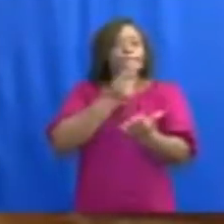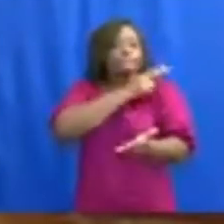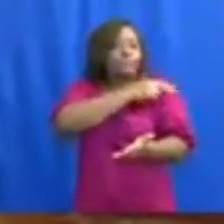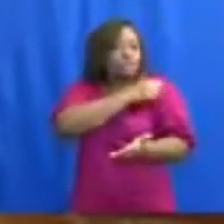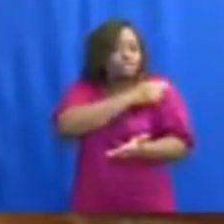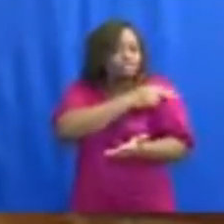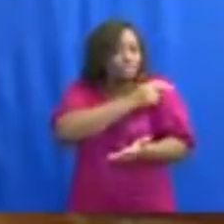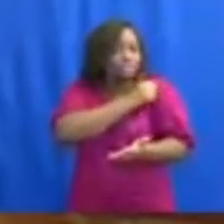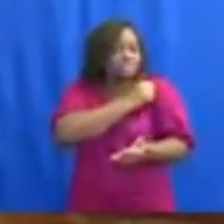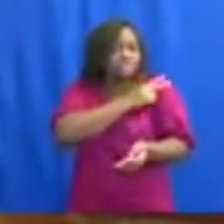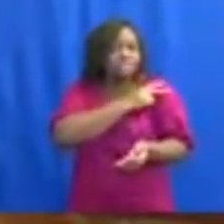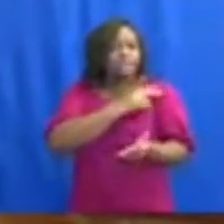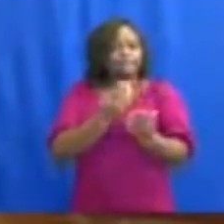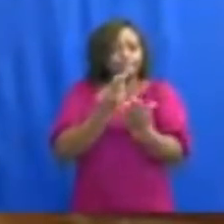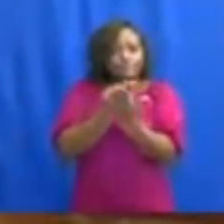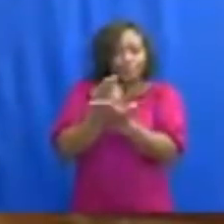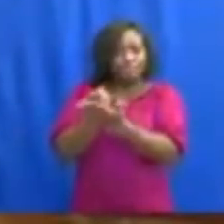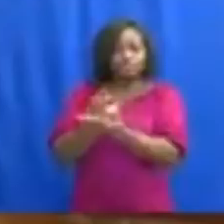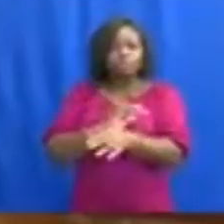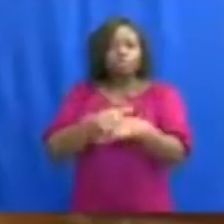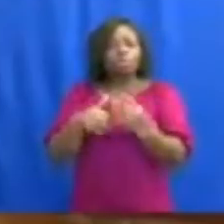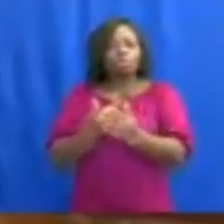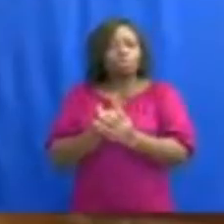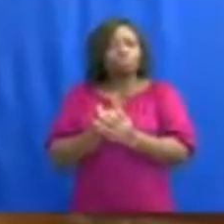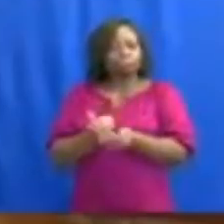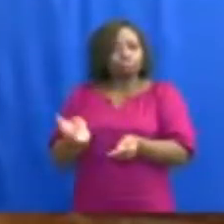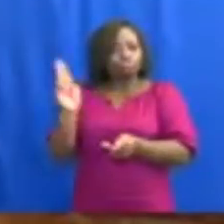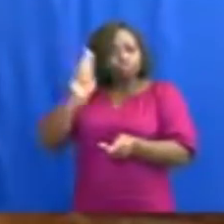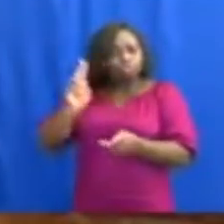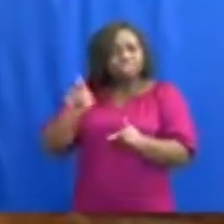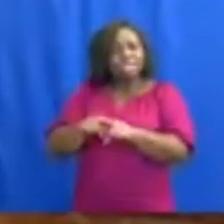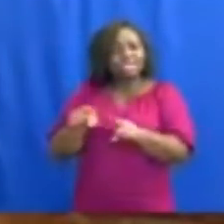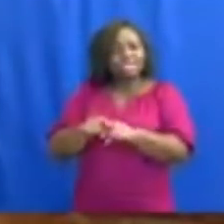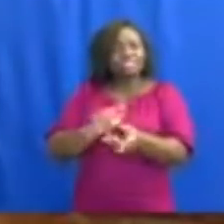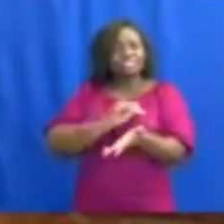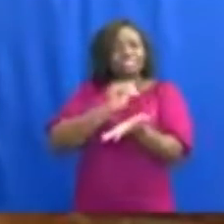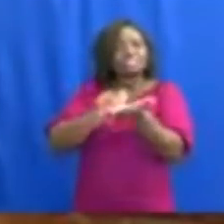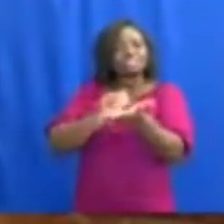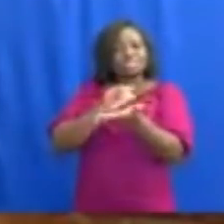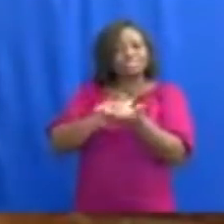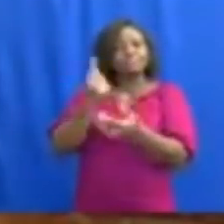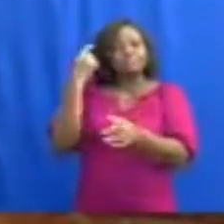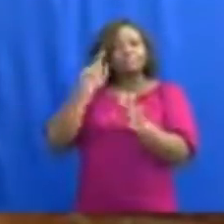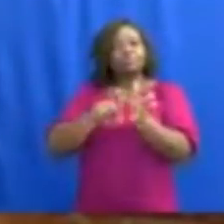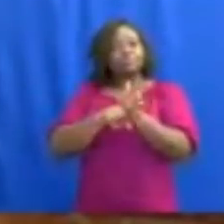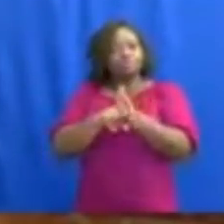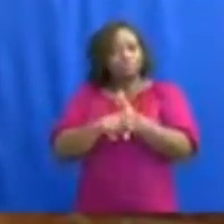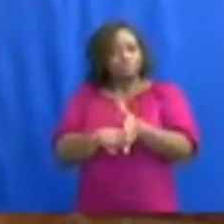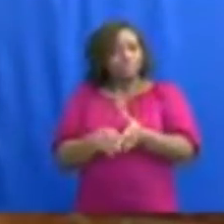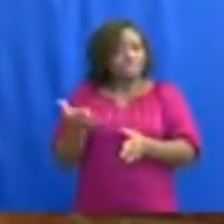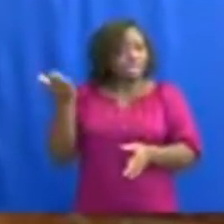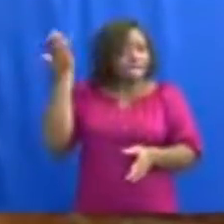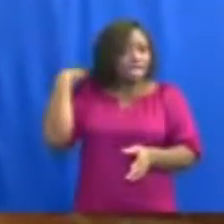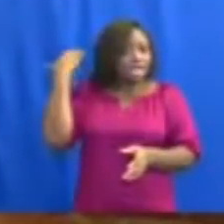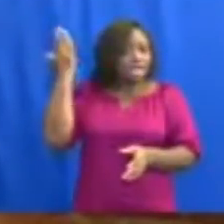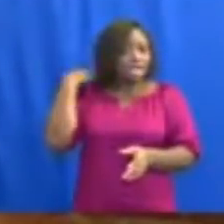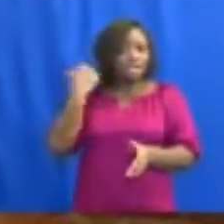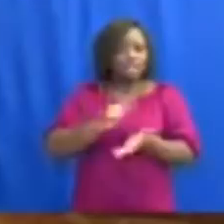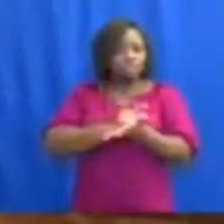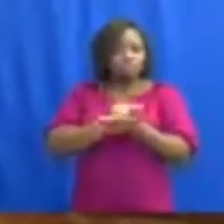COVID-19 treatment center. As I indicated in my address to the nation last week,